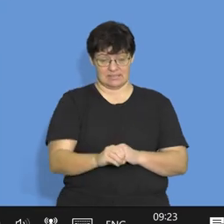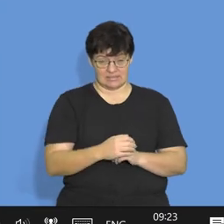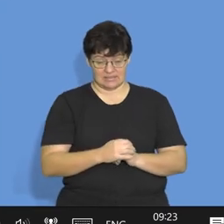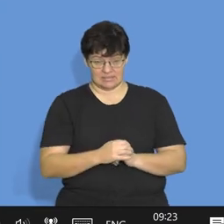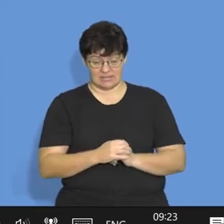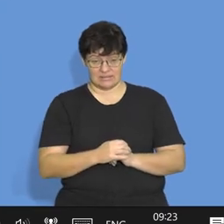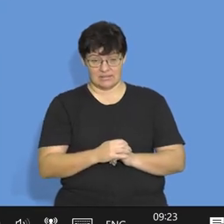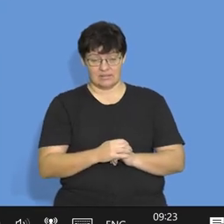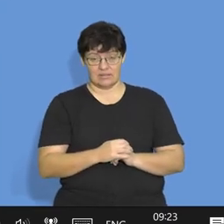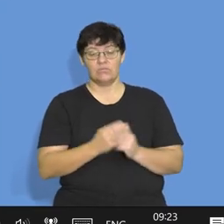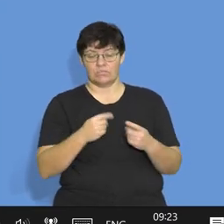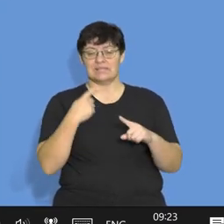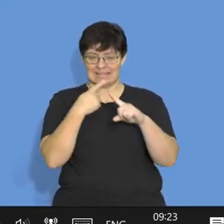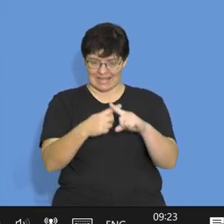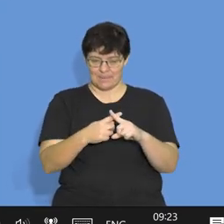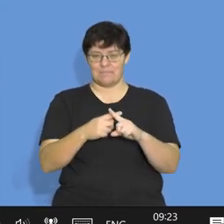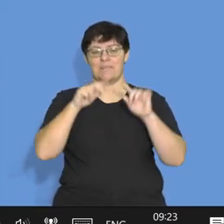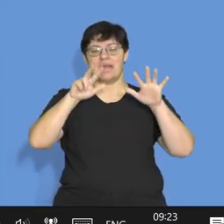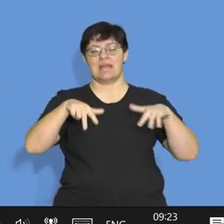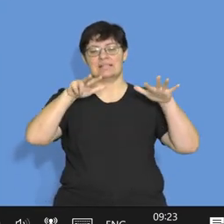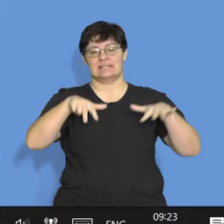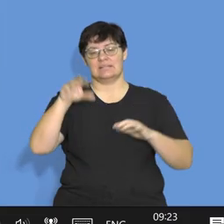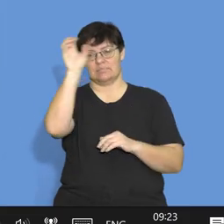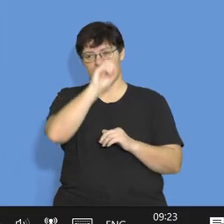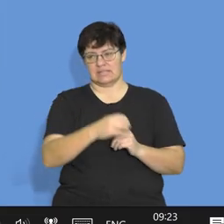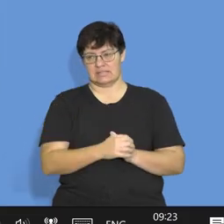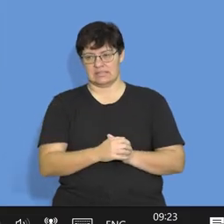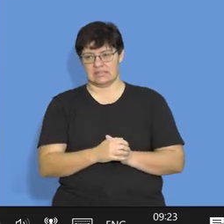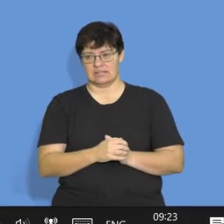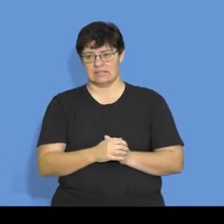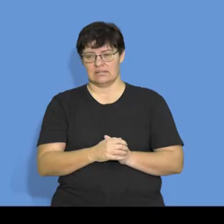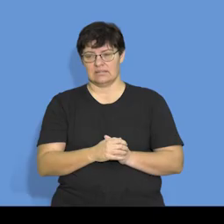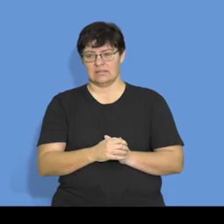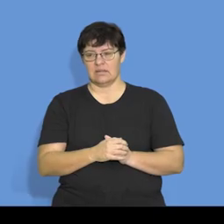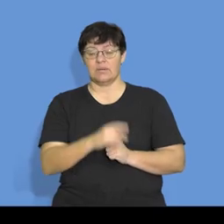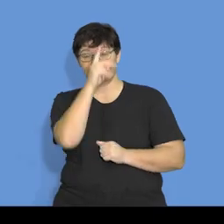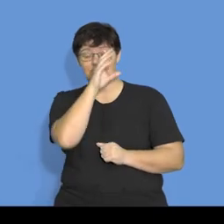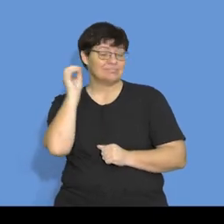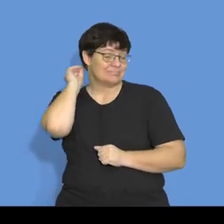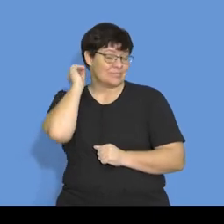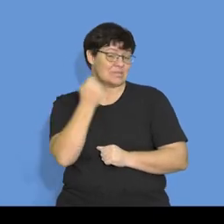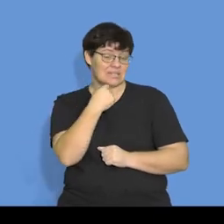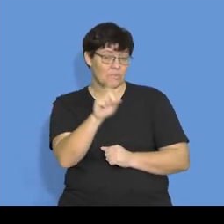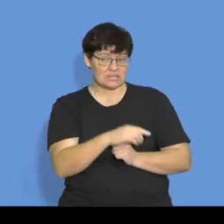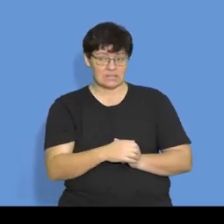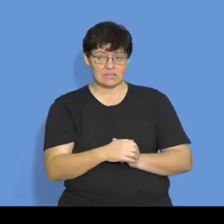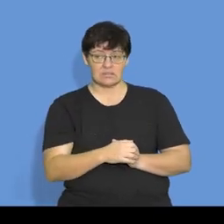you're going to multiply this by your rate. Take into consideration what we've always said, art,